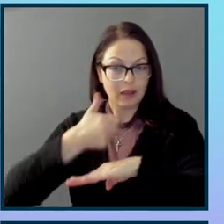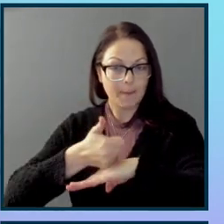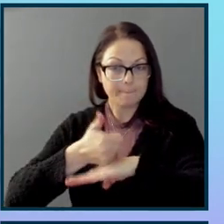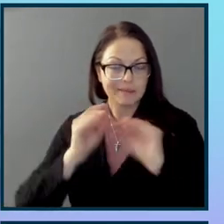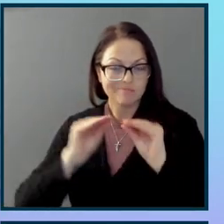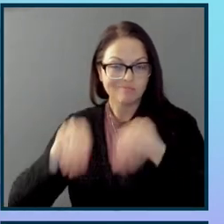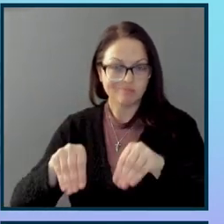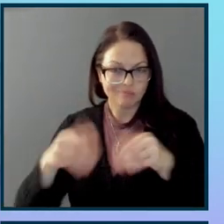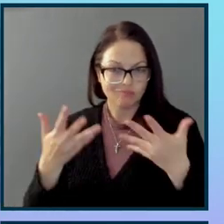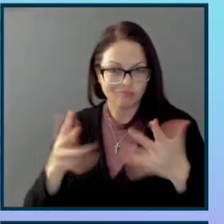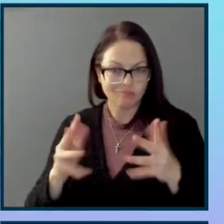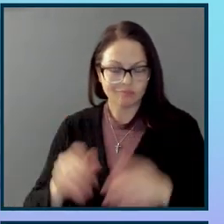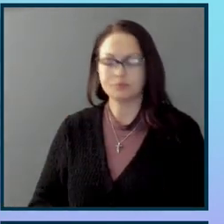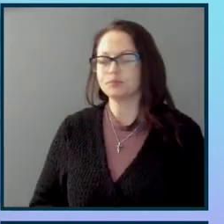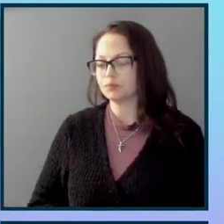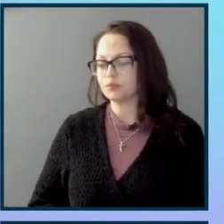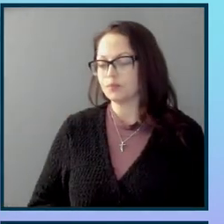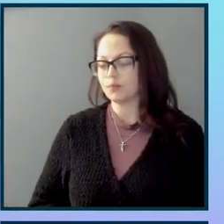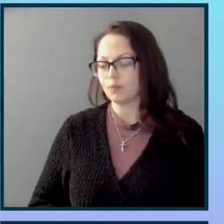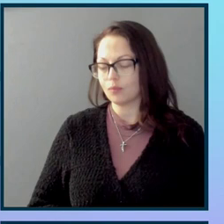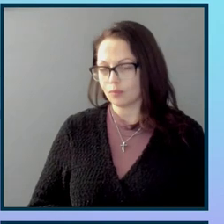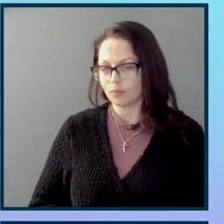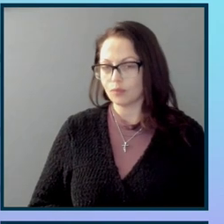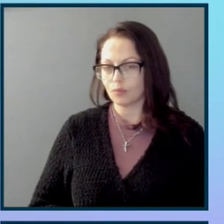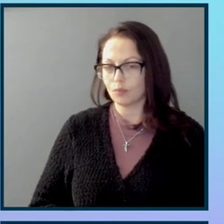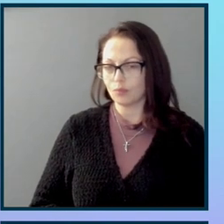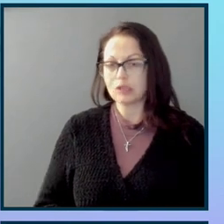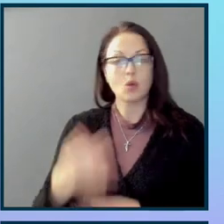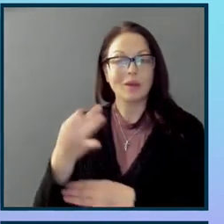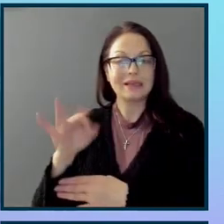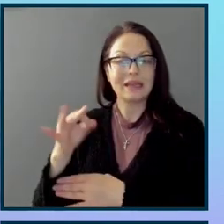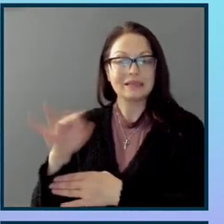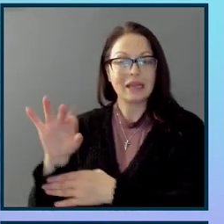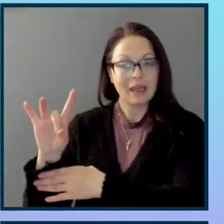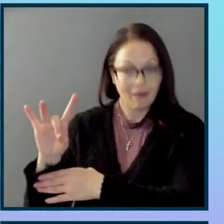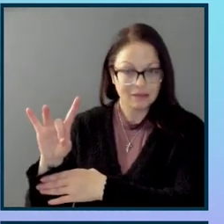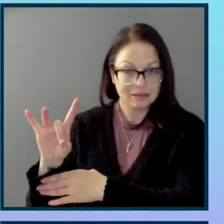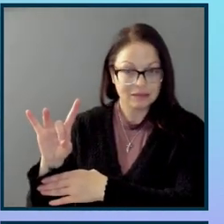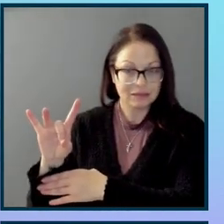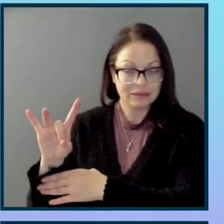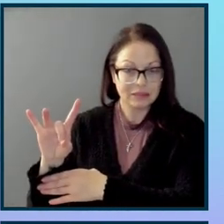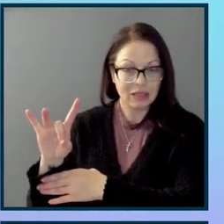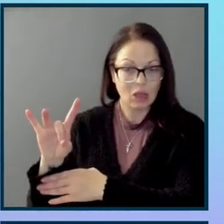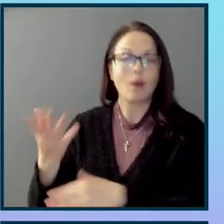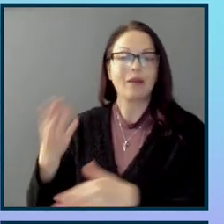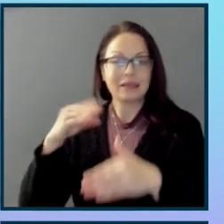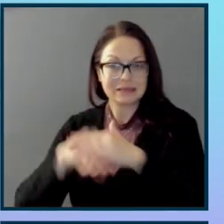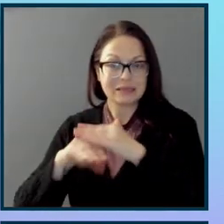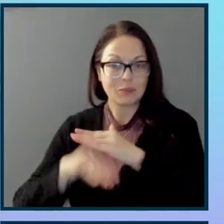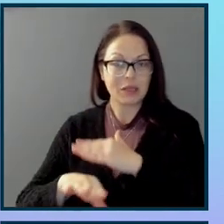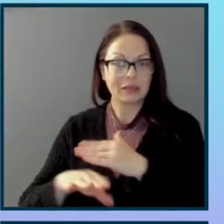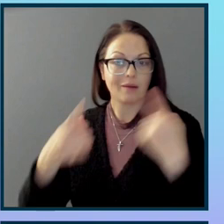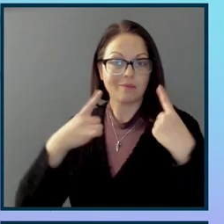wasn't until 20 some years ago, in 1998, when web accessibility actually came into the